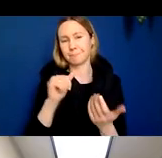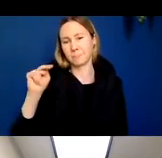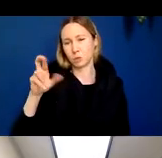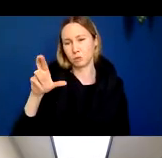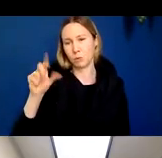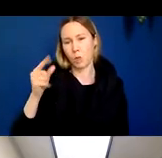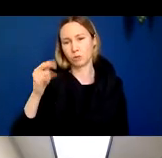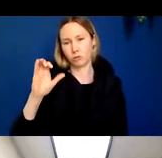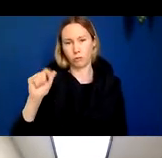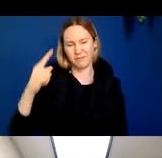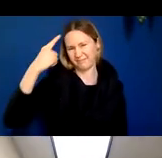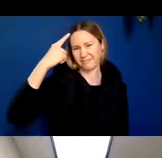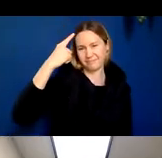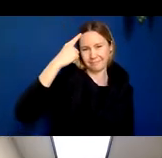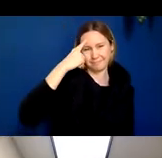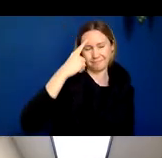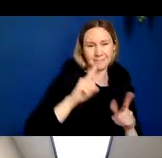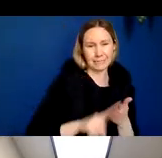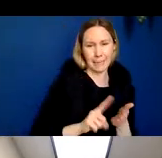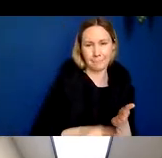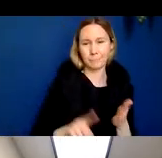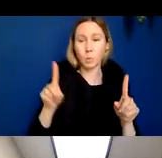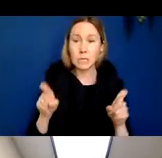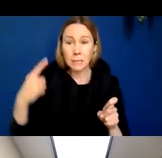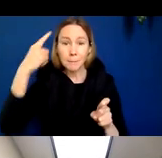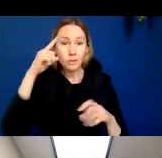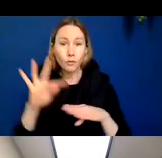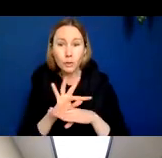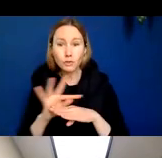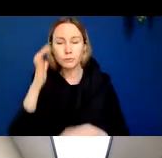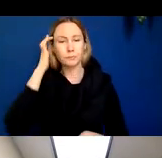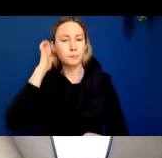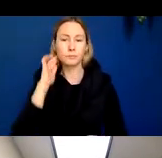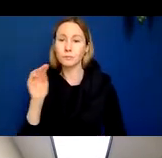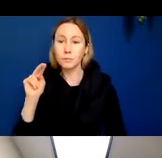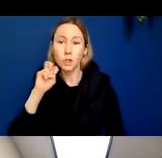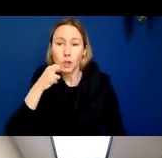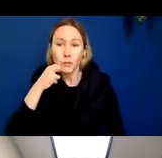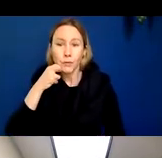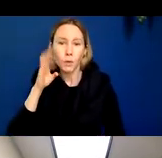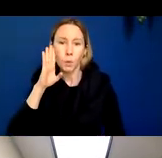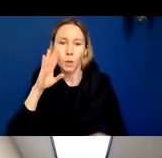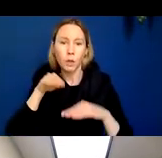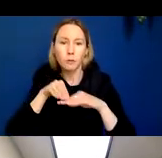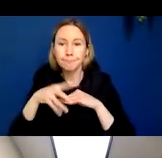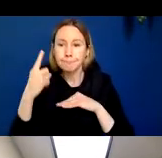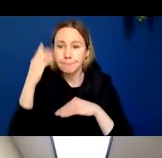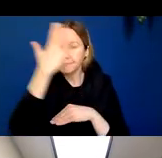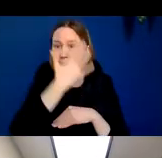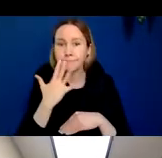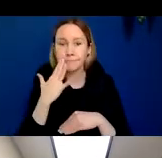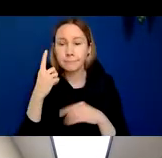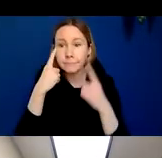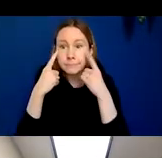test your mental functions, nerves that innervate muscles of the face and the eyes, very important to us, nerves